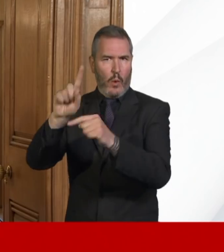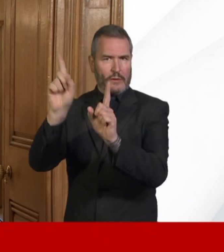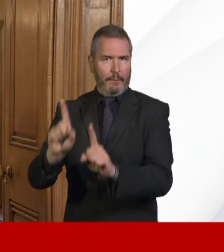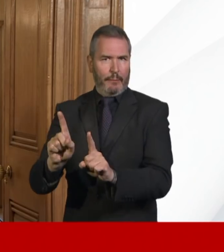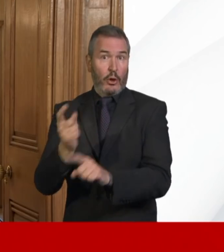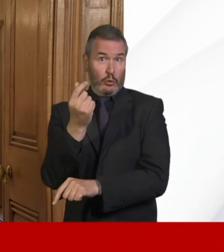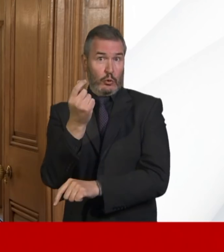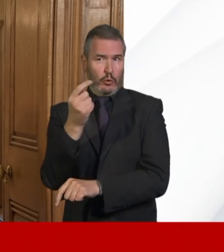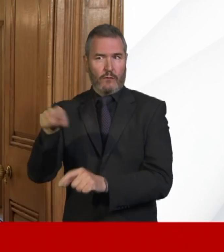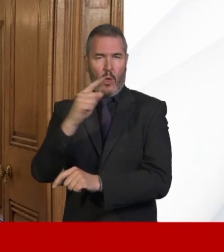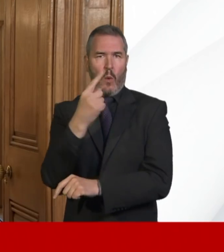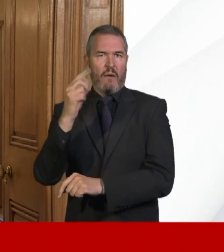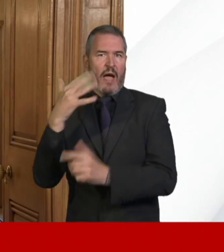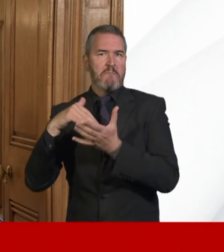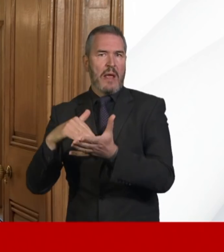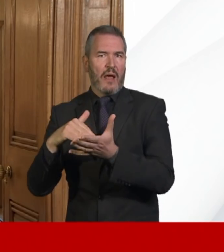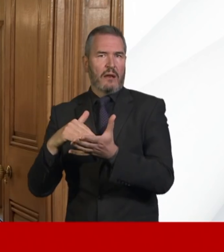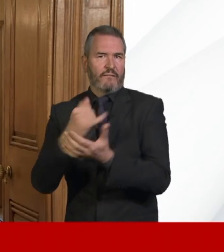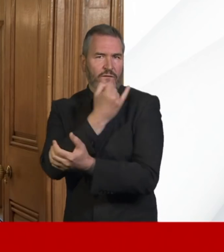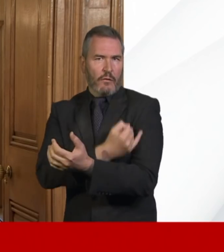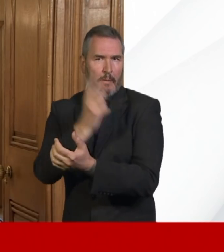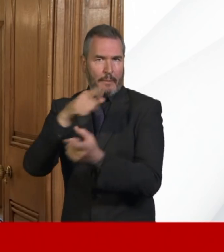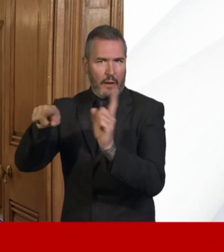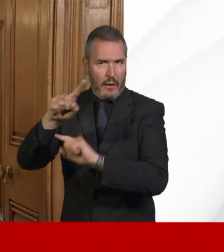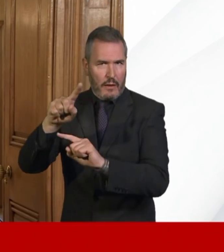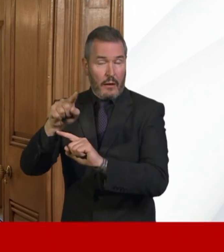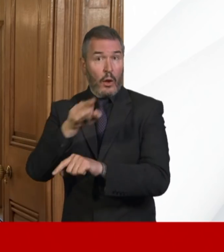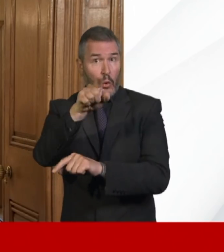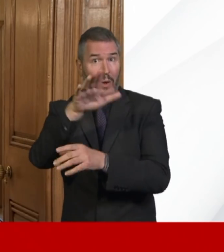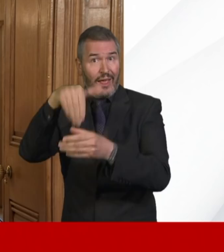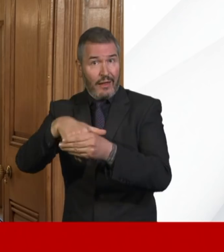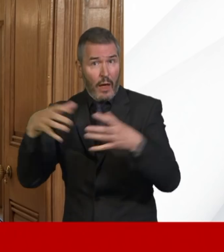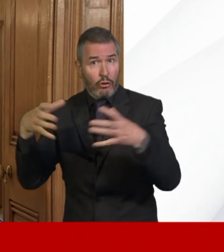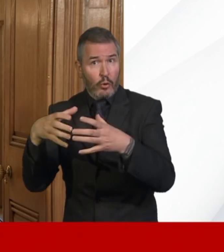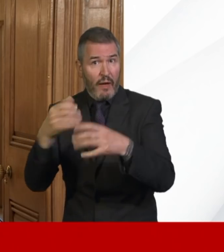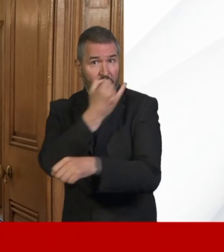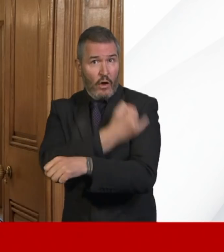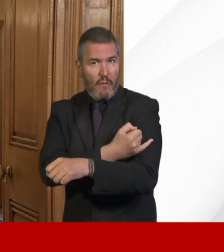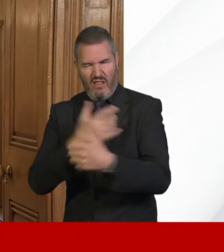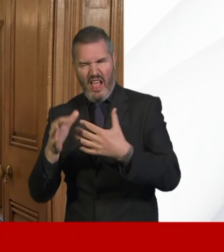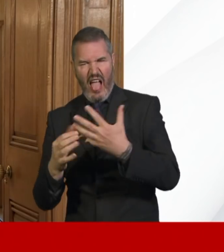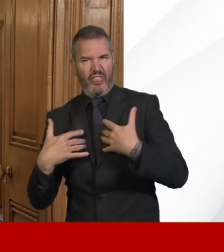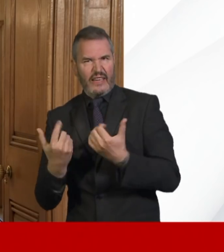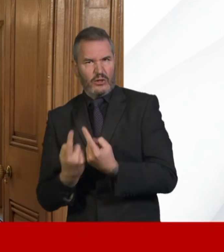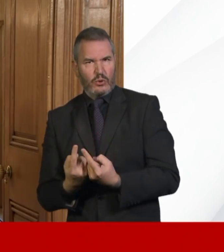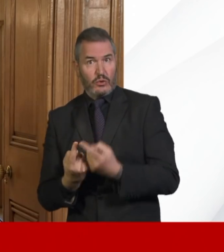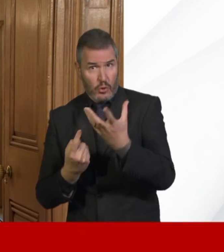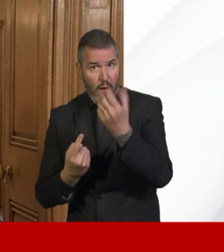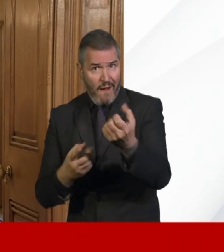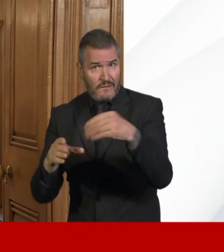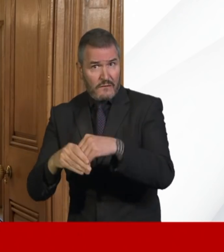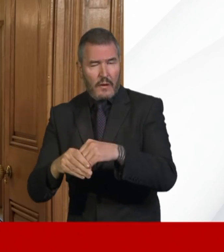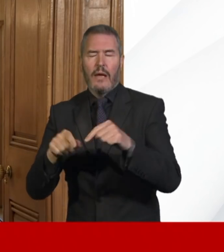receive shortly. Now, if this applies to you, I know that you will find this a very worrying